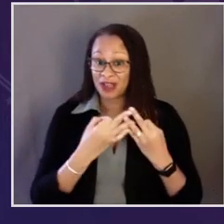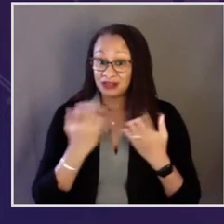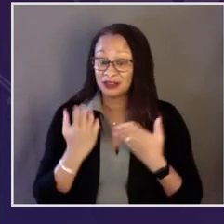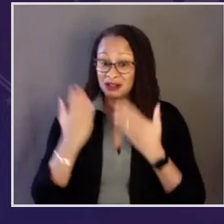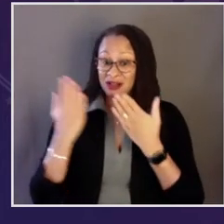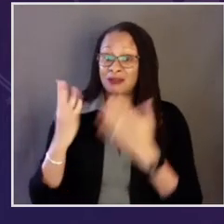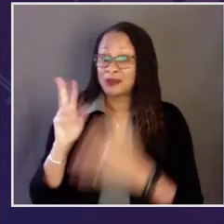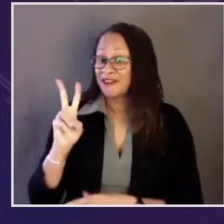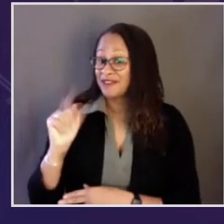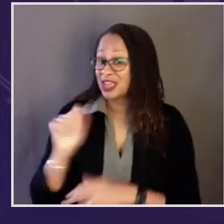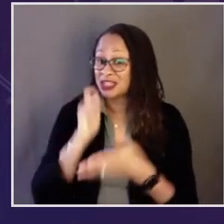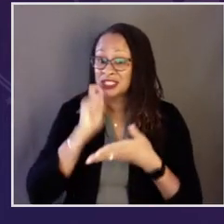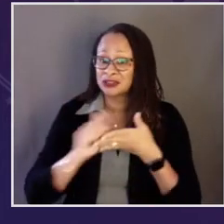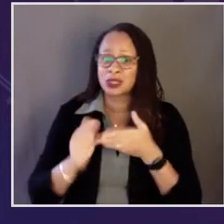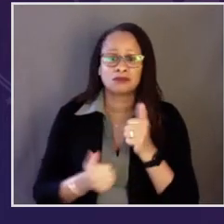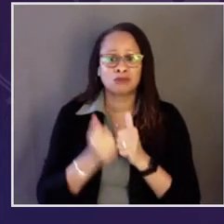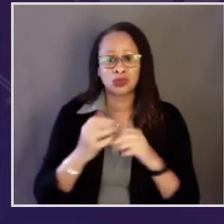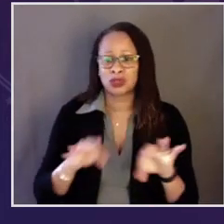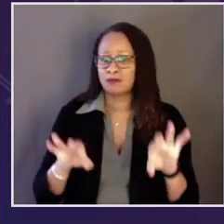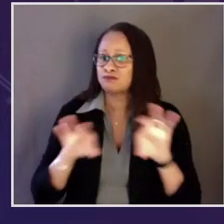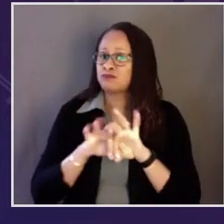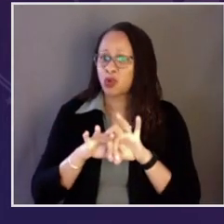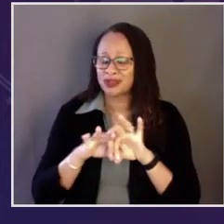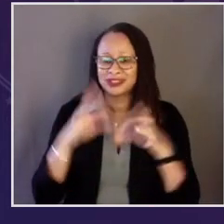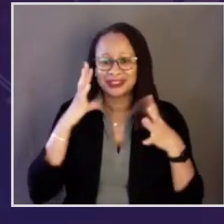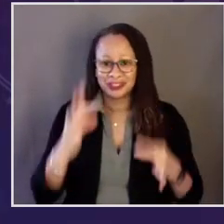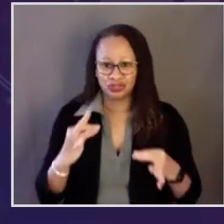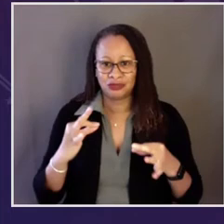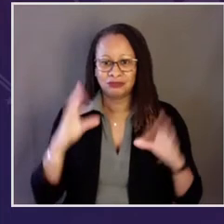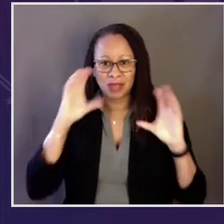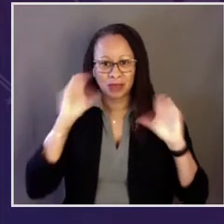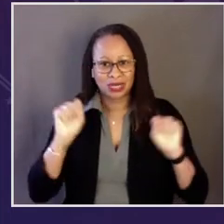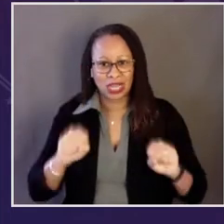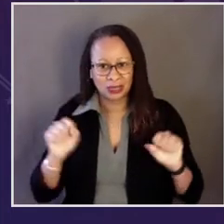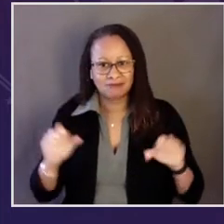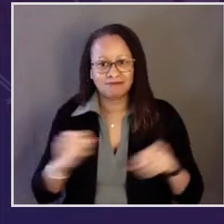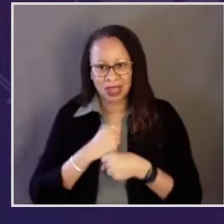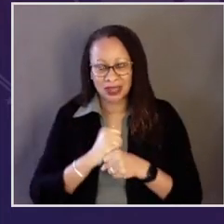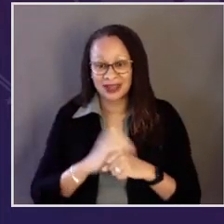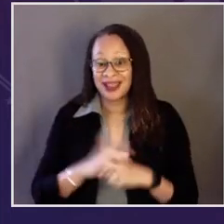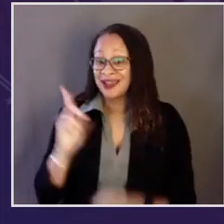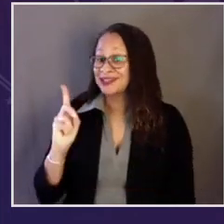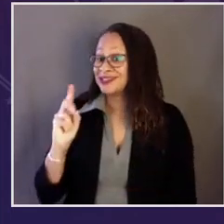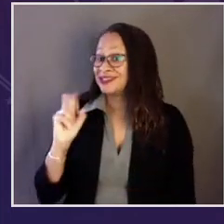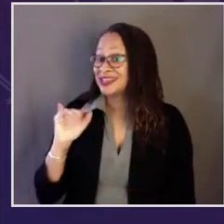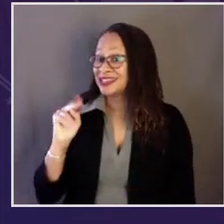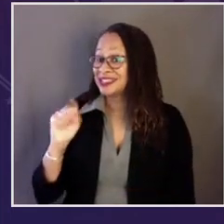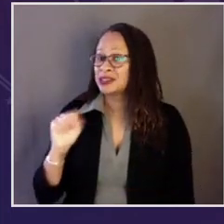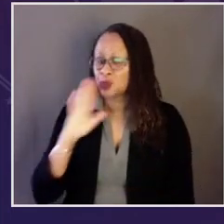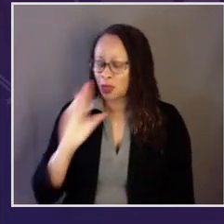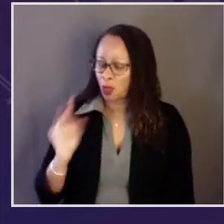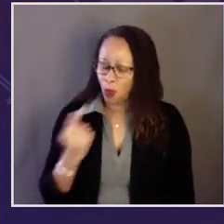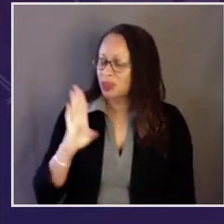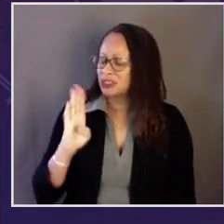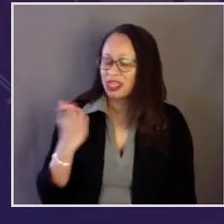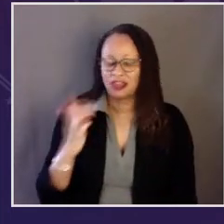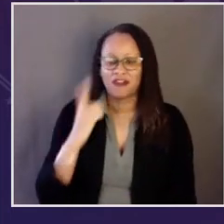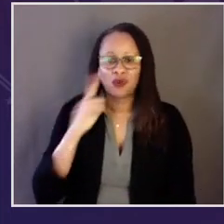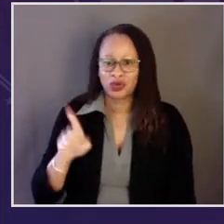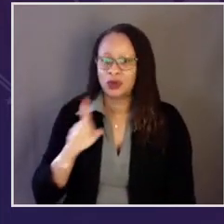All the veterans and military families nominating a V.A. secretary is one of the most important decisions I believe a president can make.